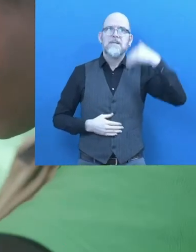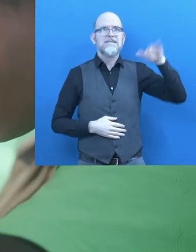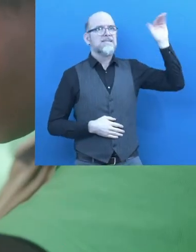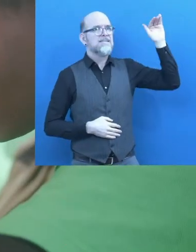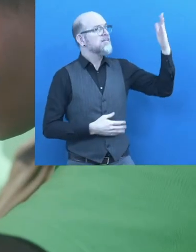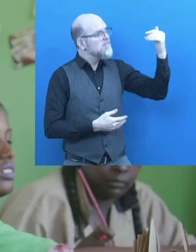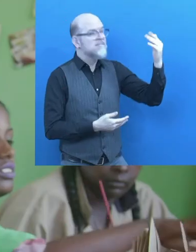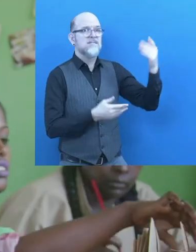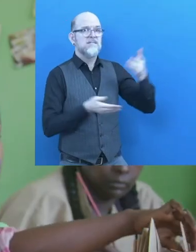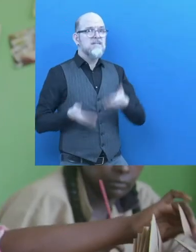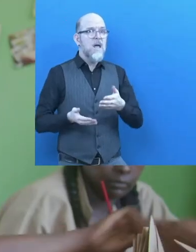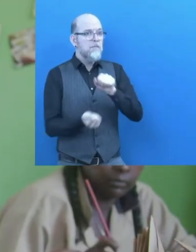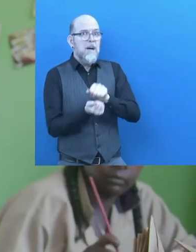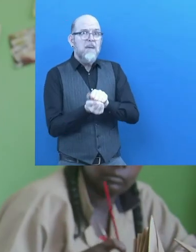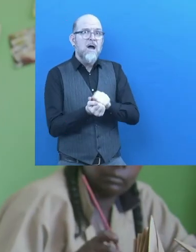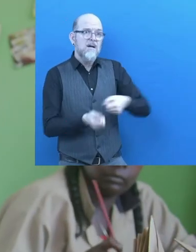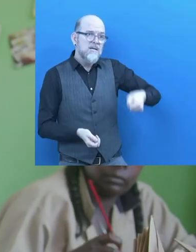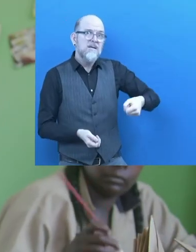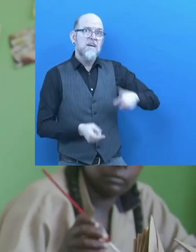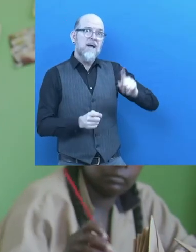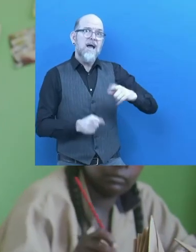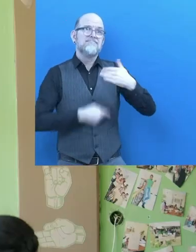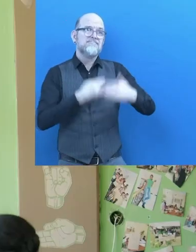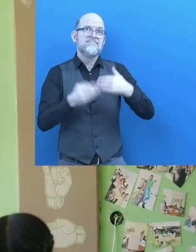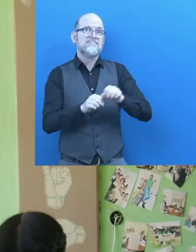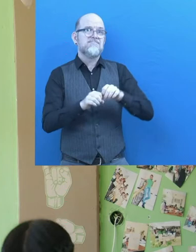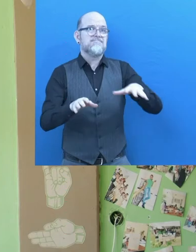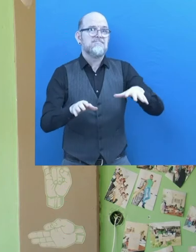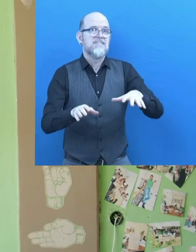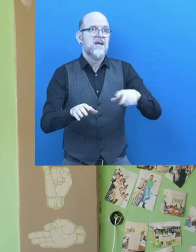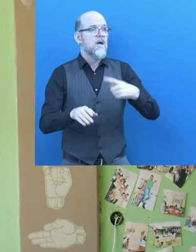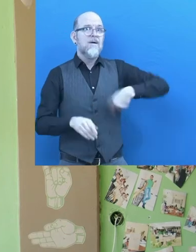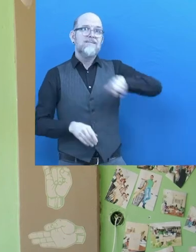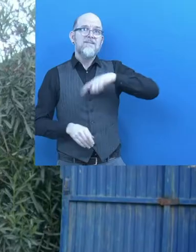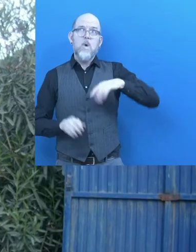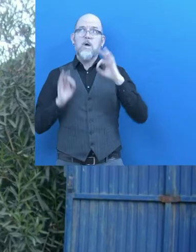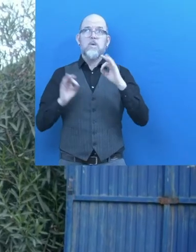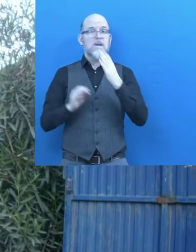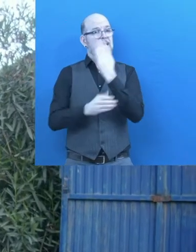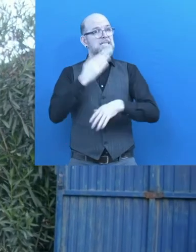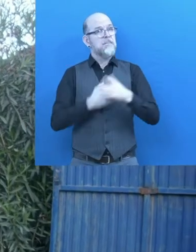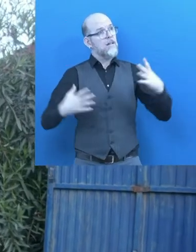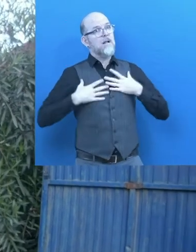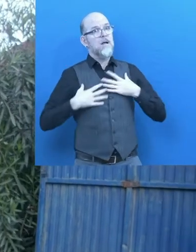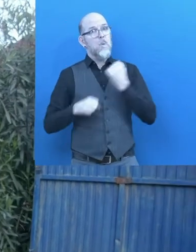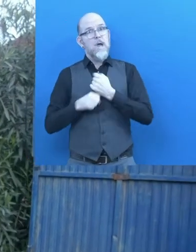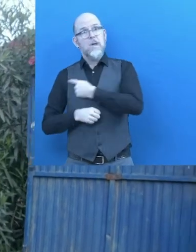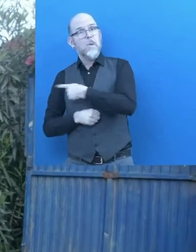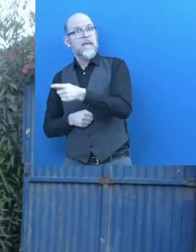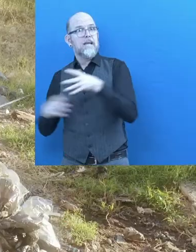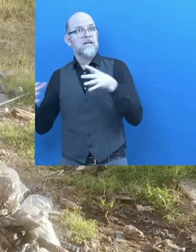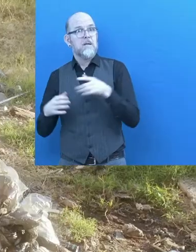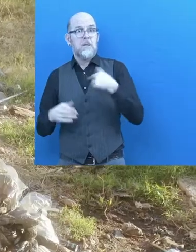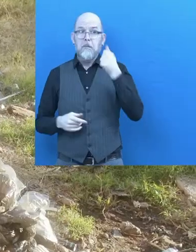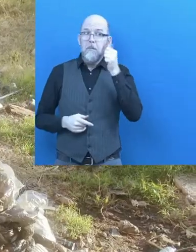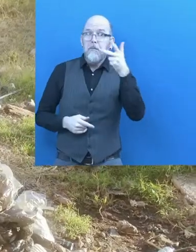entire paper bag sector to us living with a disability. Then in a few years, when Ethiopia starts to ban plastic bags,